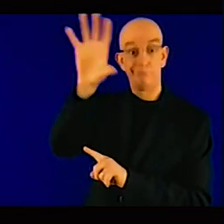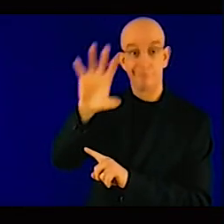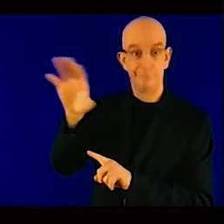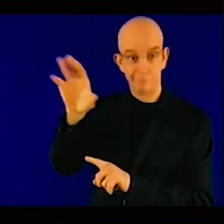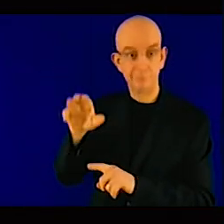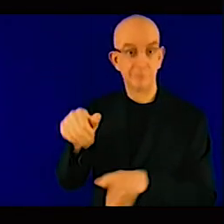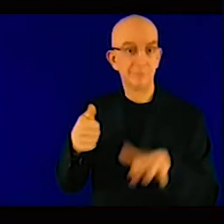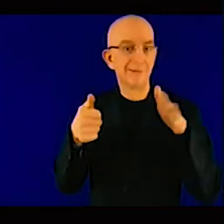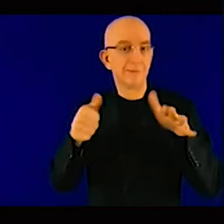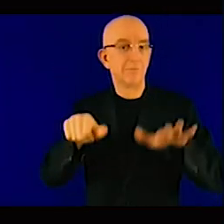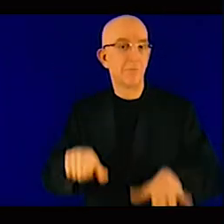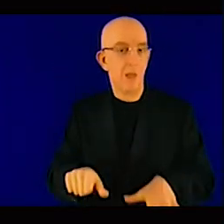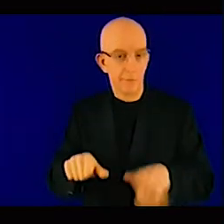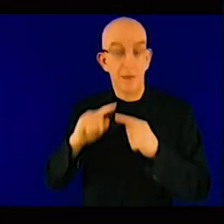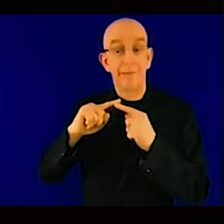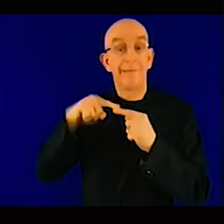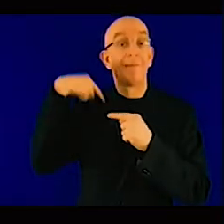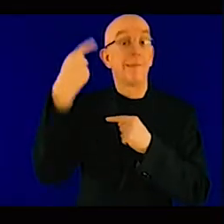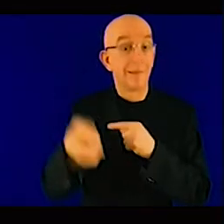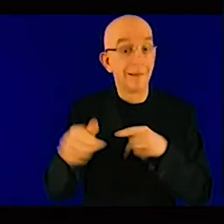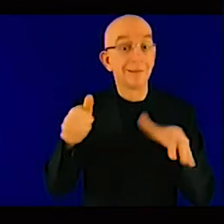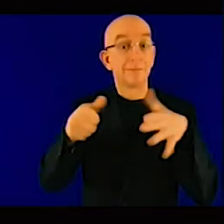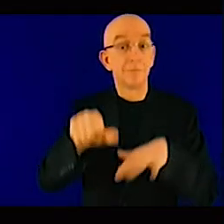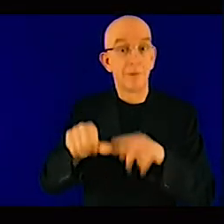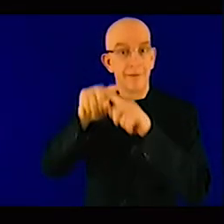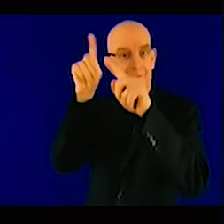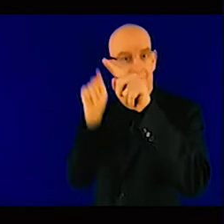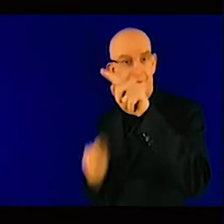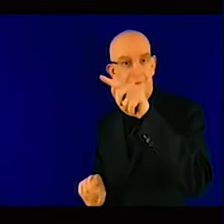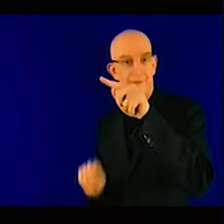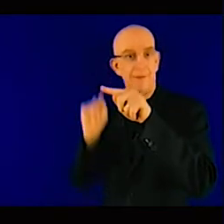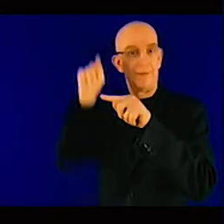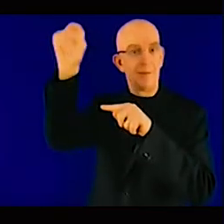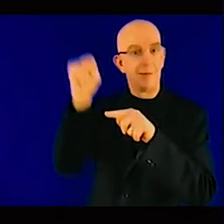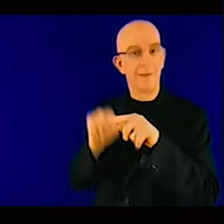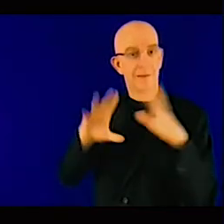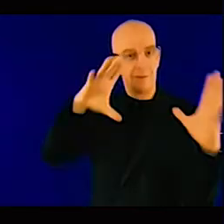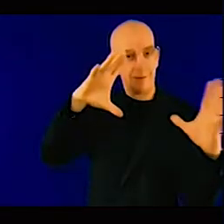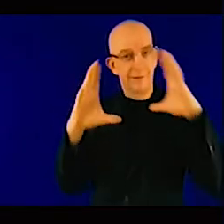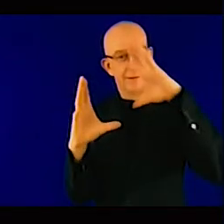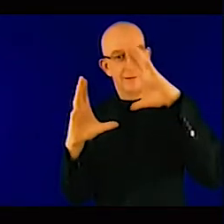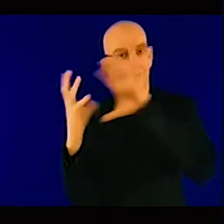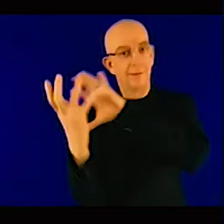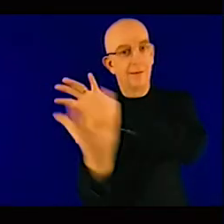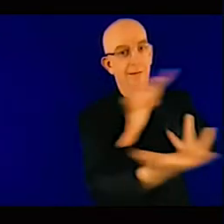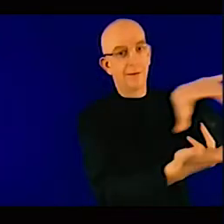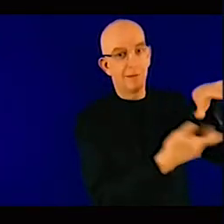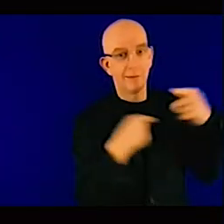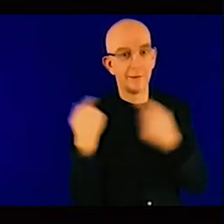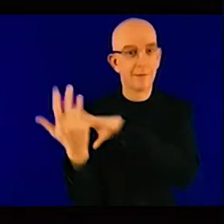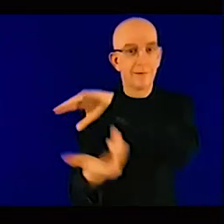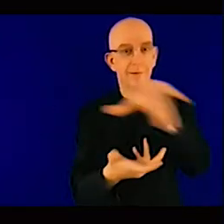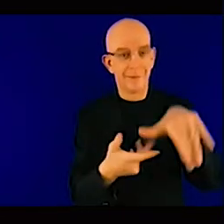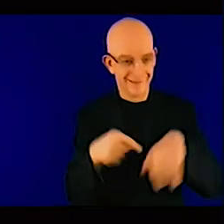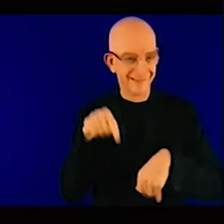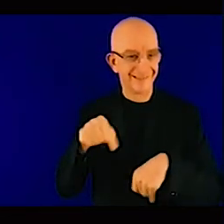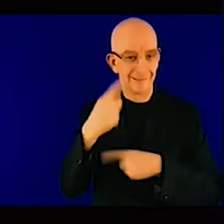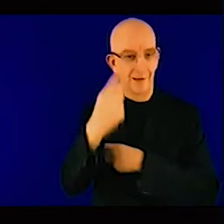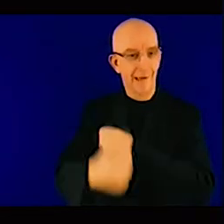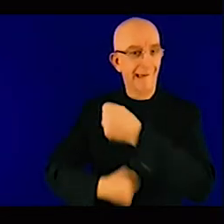And from that, we also try to see what are the opportunities for interconnections in terms of, uh,